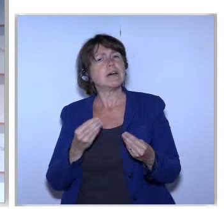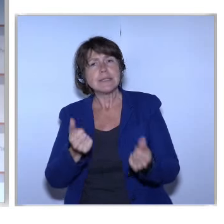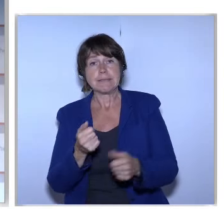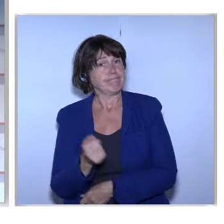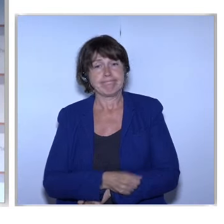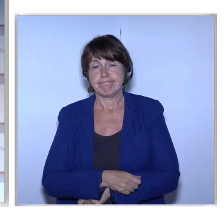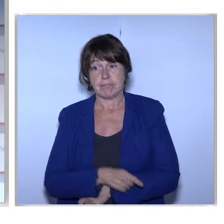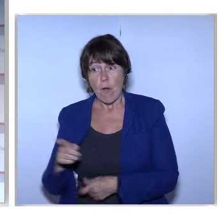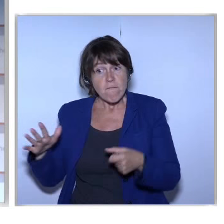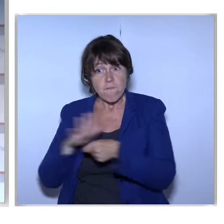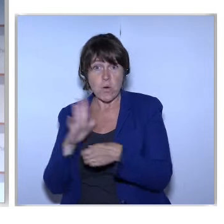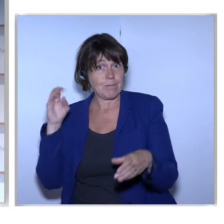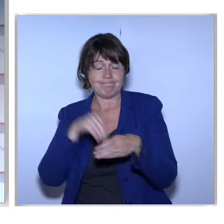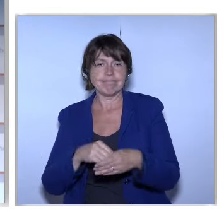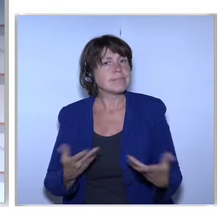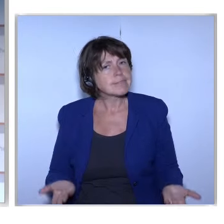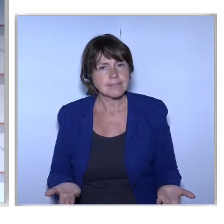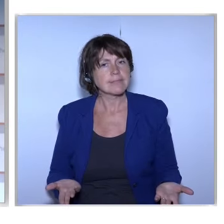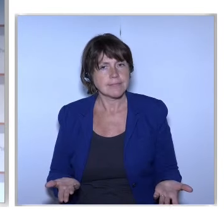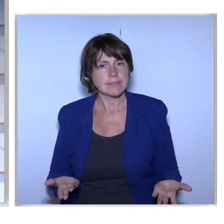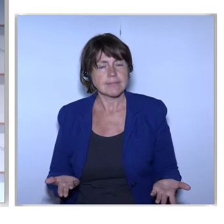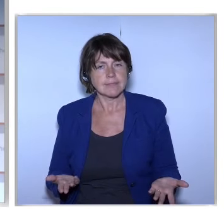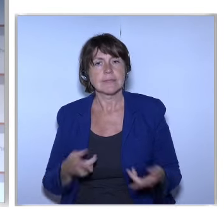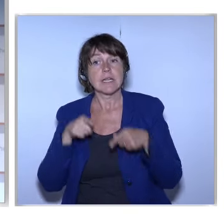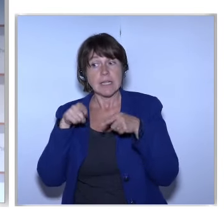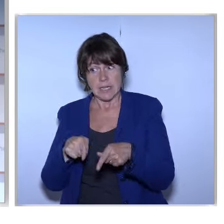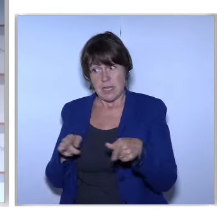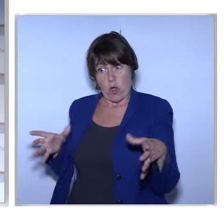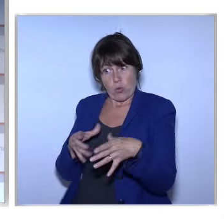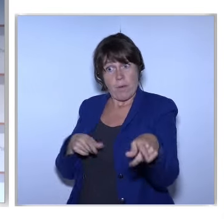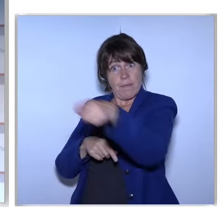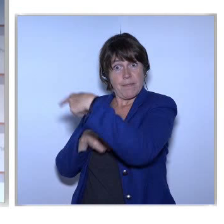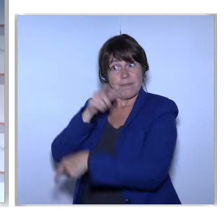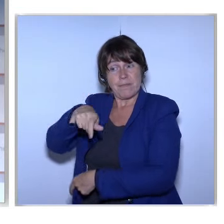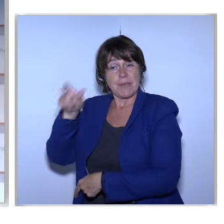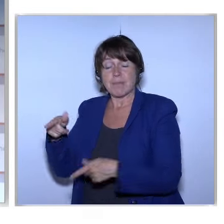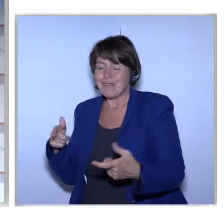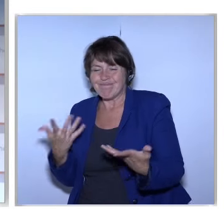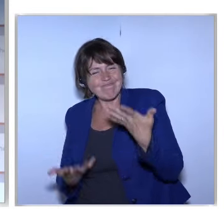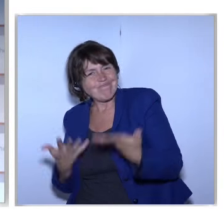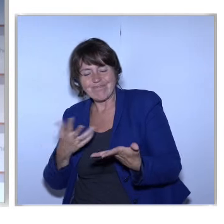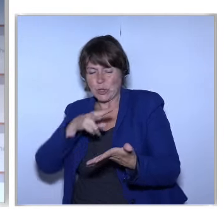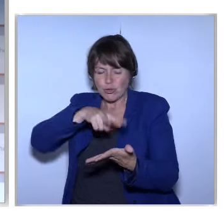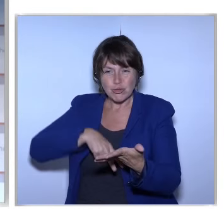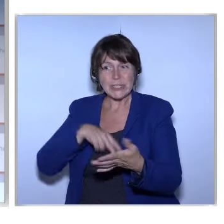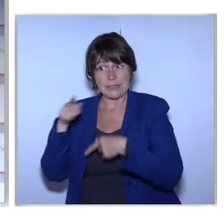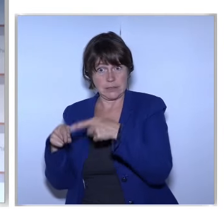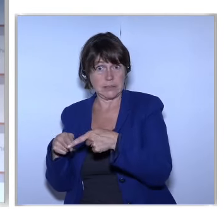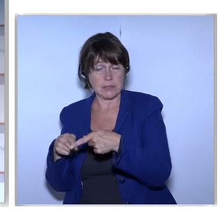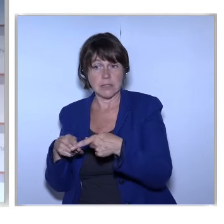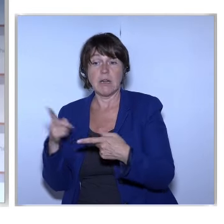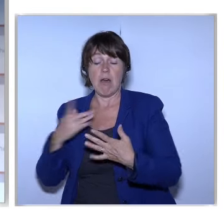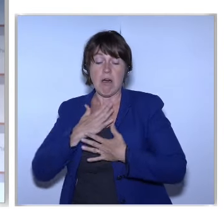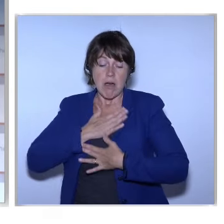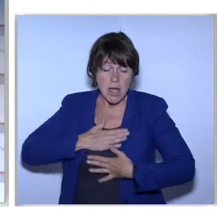And I Have To Tell You I Been Working With These Groups Of People Who Are Fairly Similar In Their Emotions And In Their